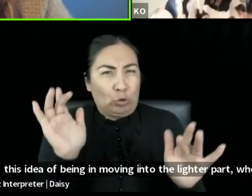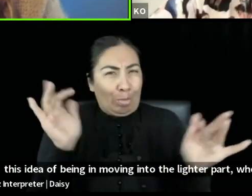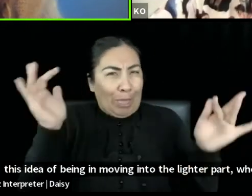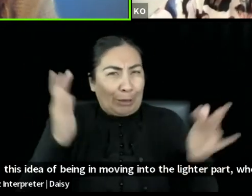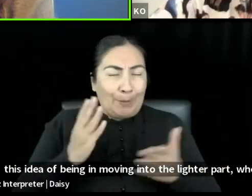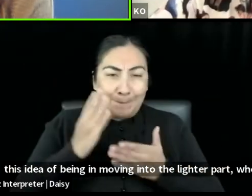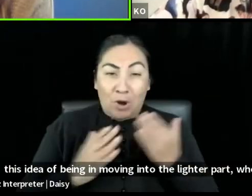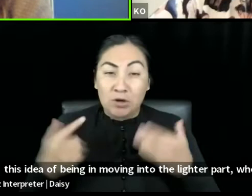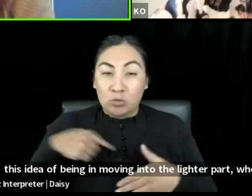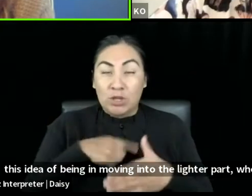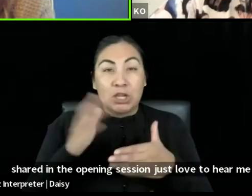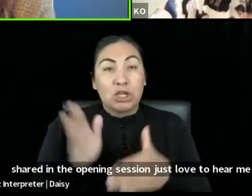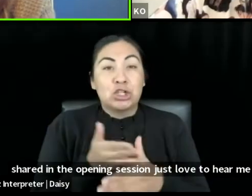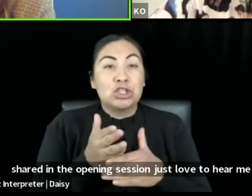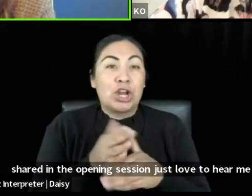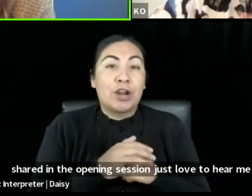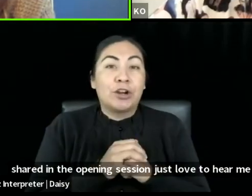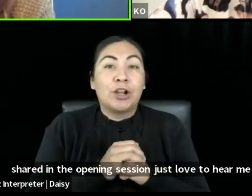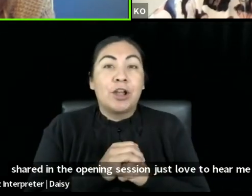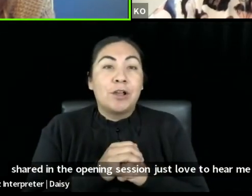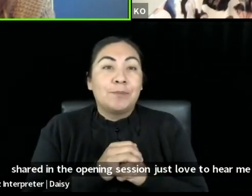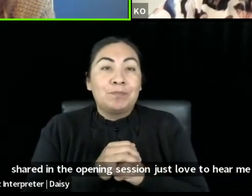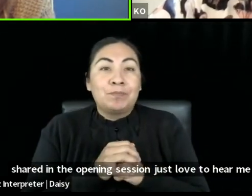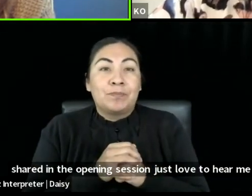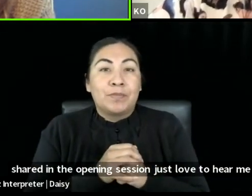I'd love to hear more about, um,